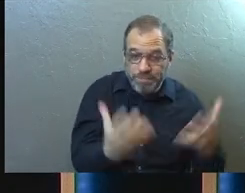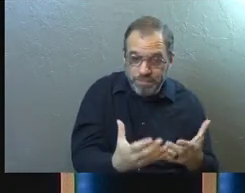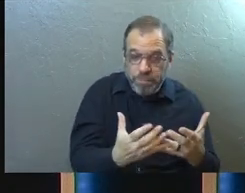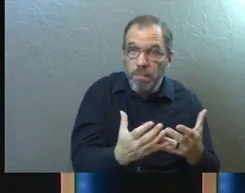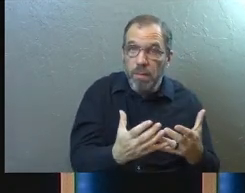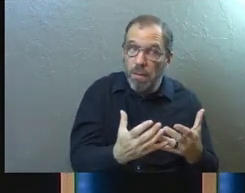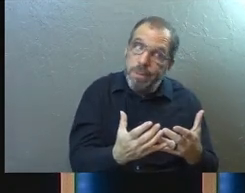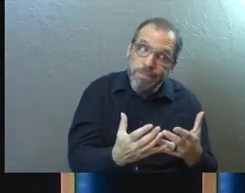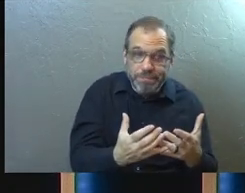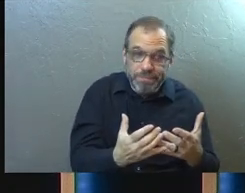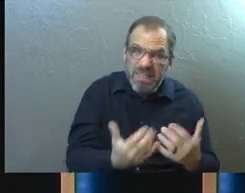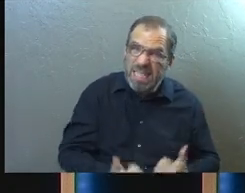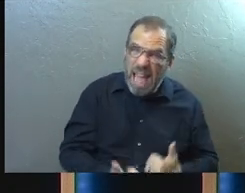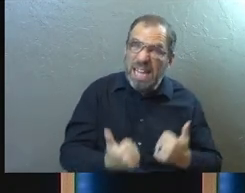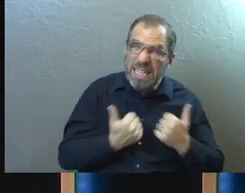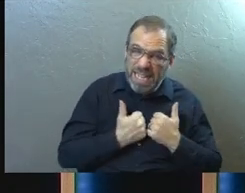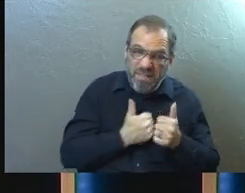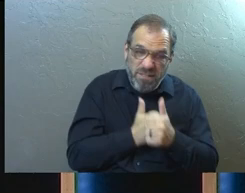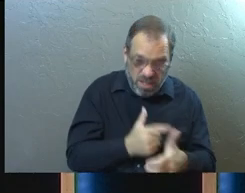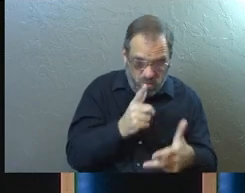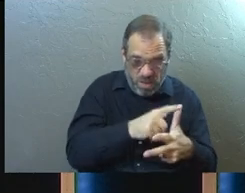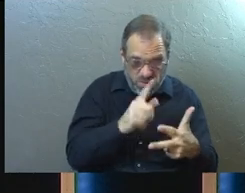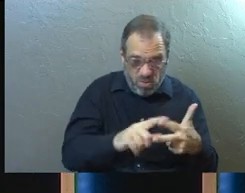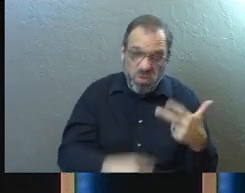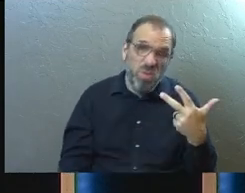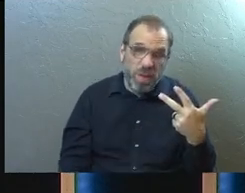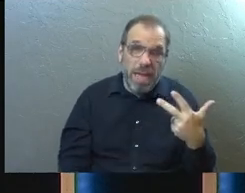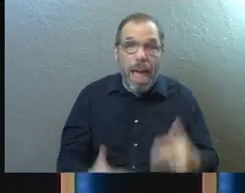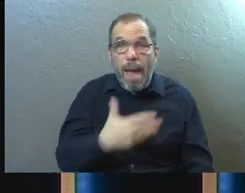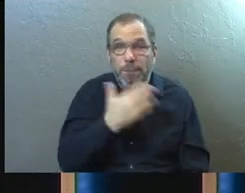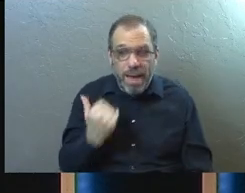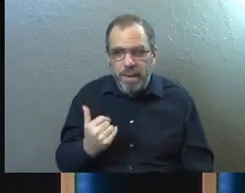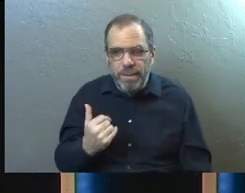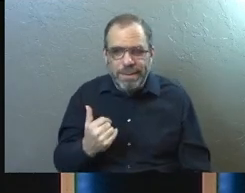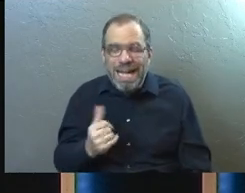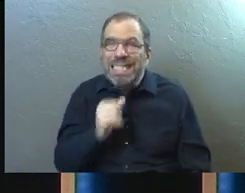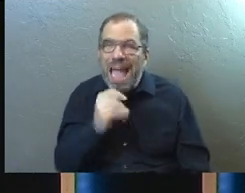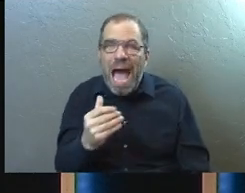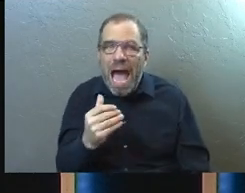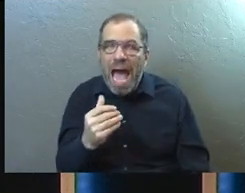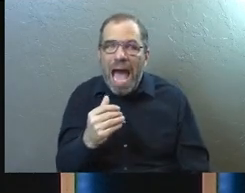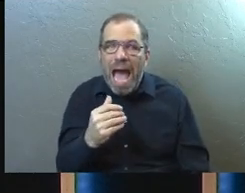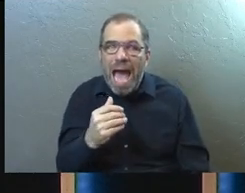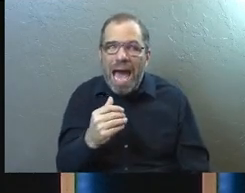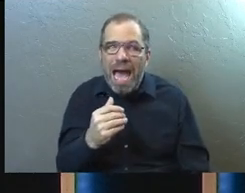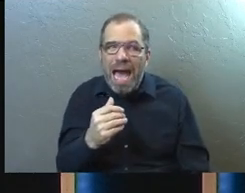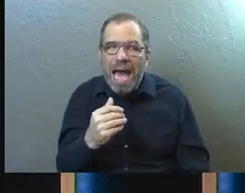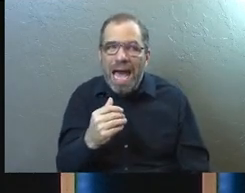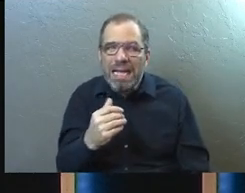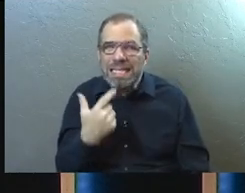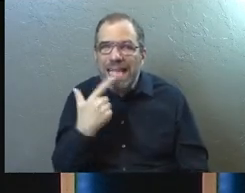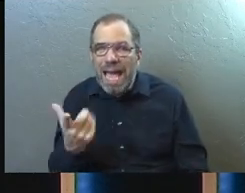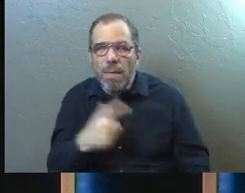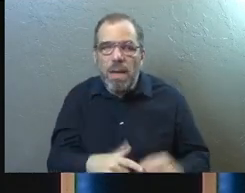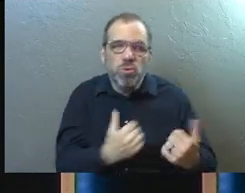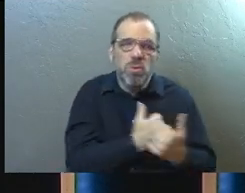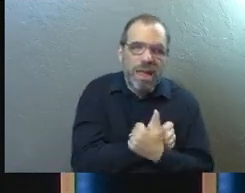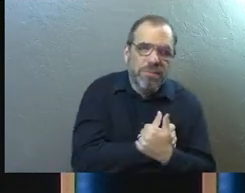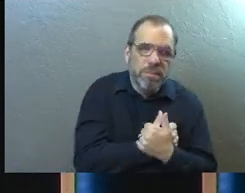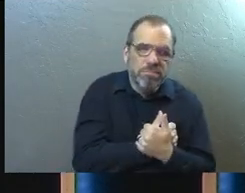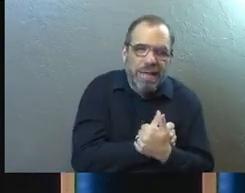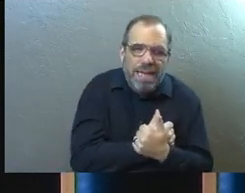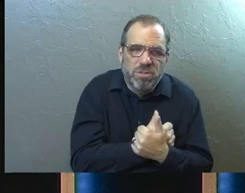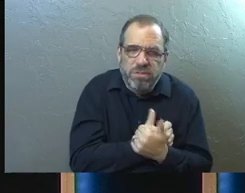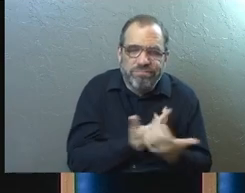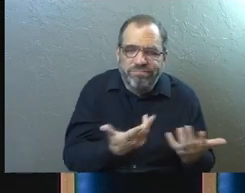that are living life according to this way, it's better for me to just maybe not say anything, but love them and do